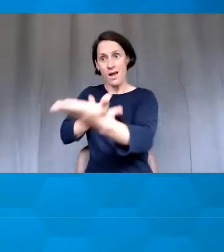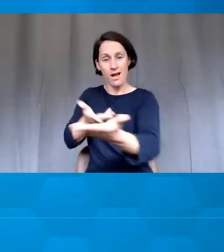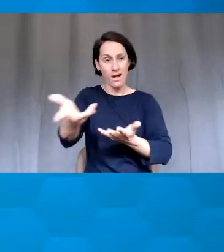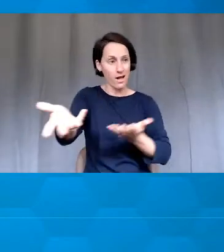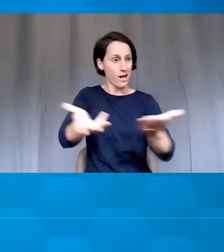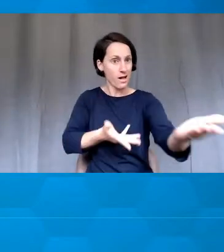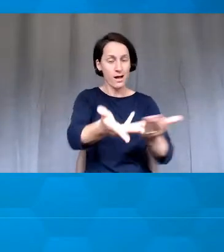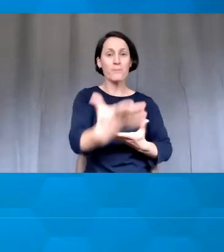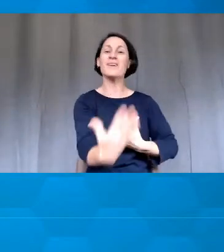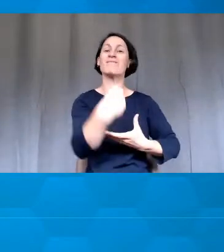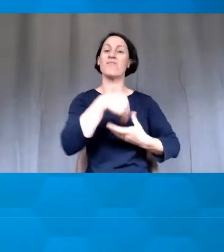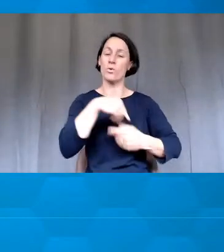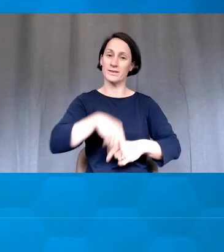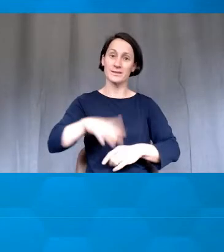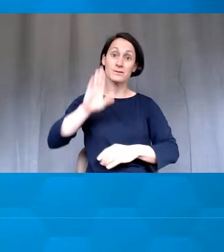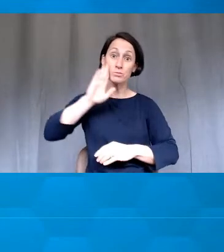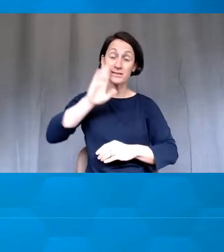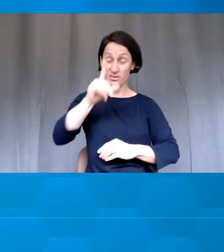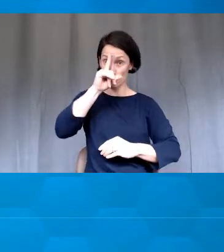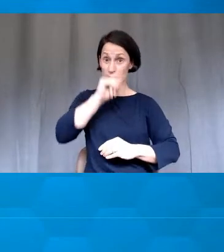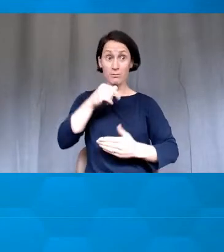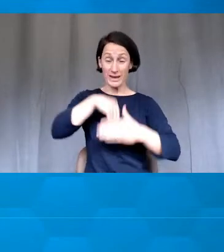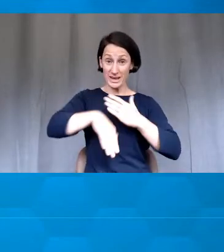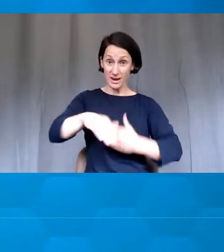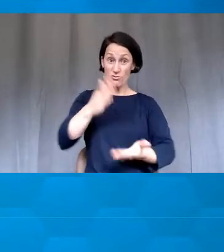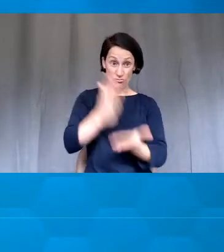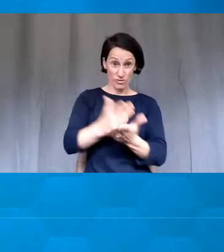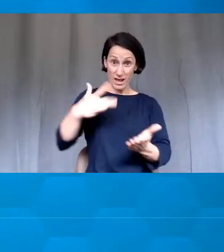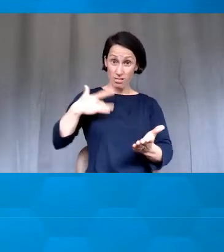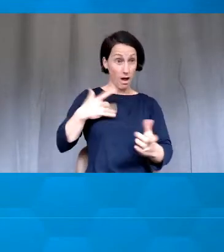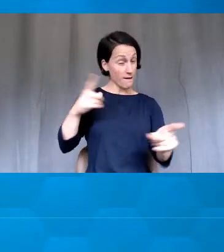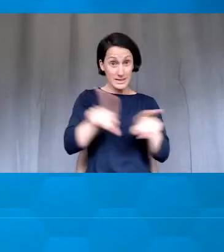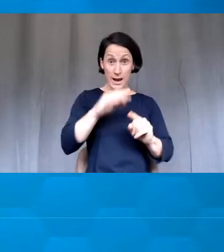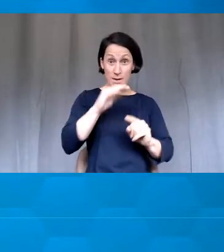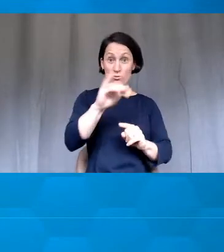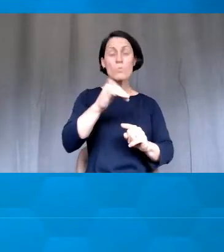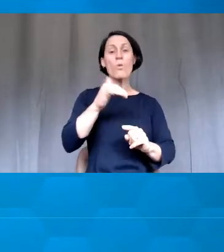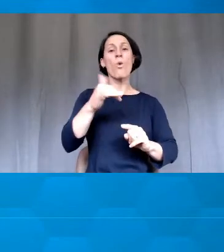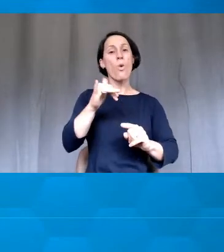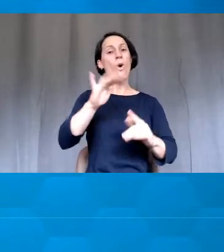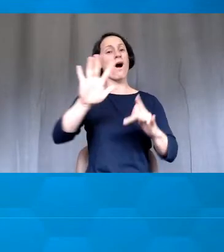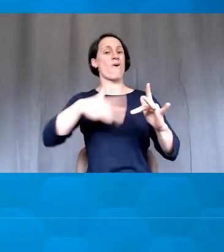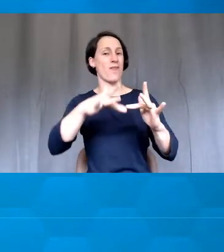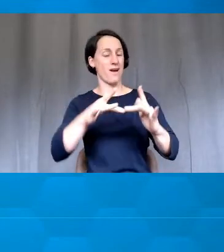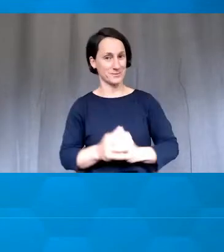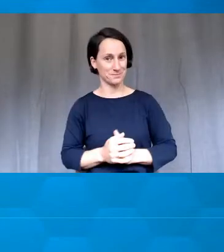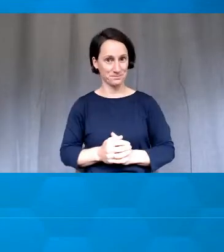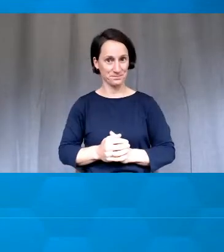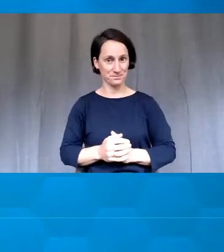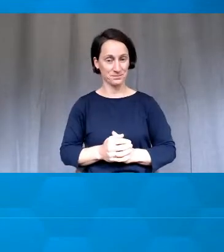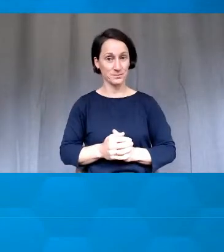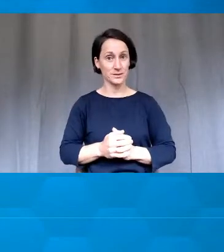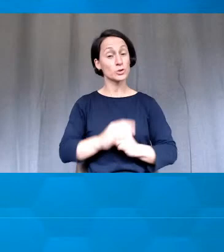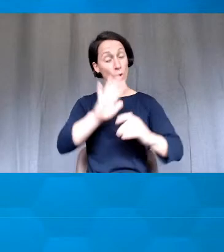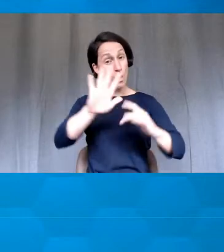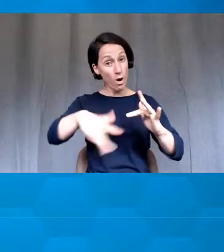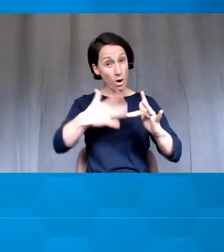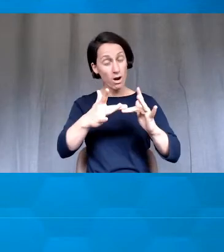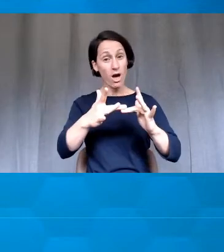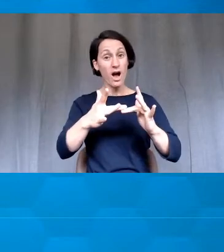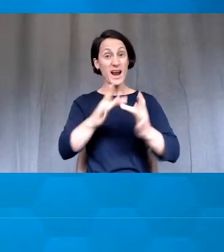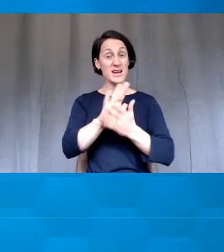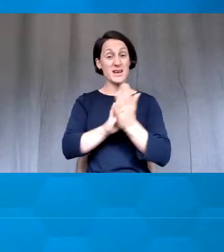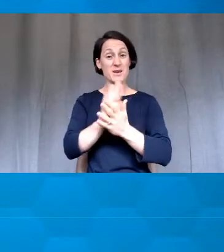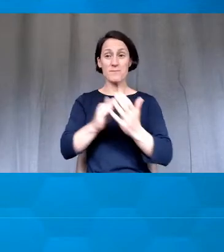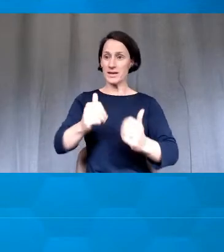space. And certainly this year when we had to move to online very, very quickly, it provided me with the opportunity and my